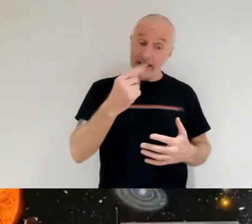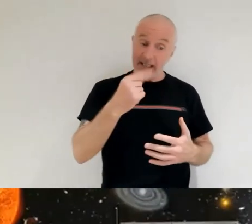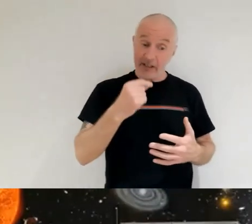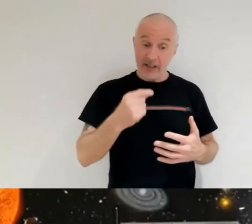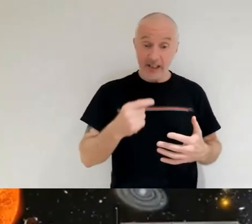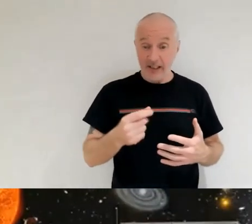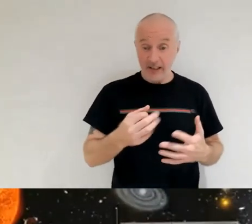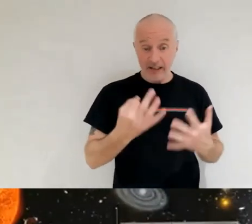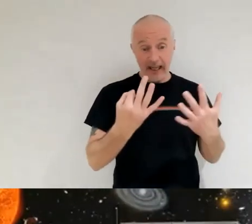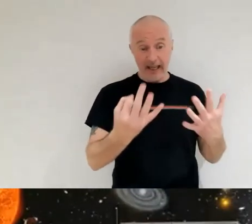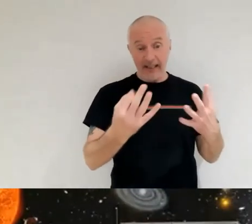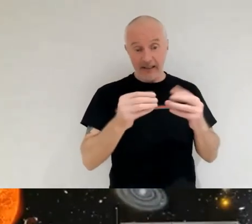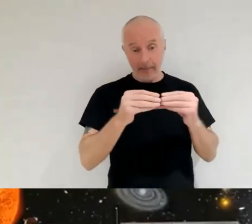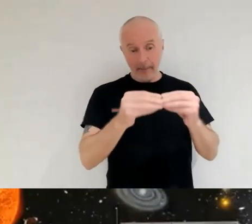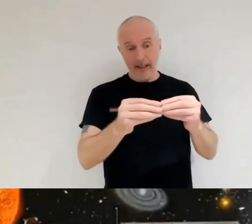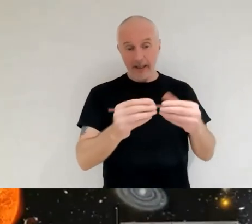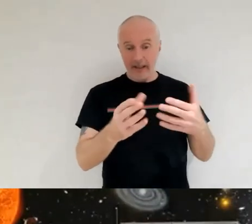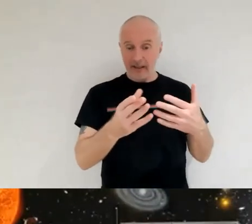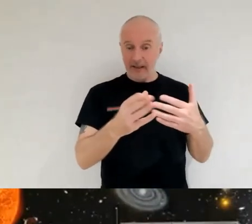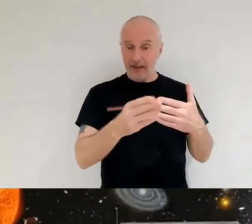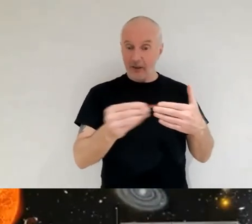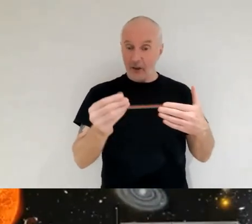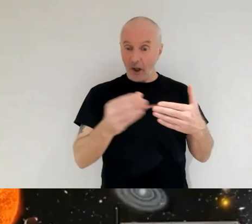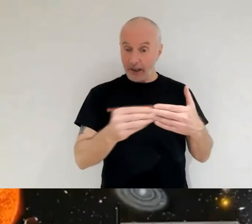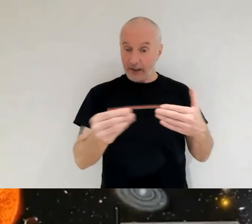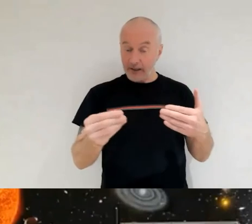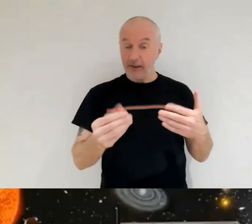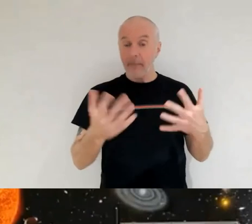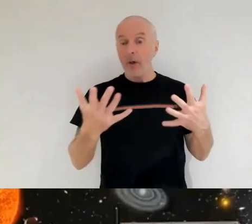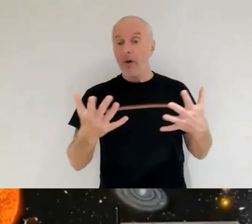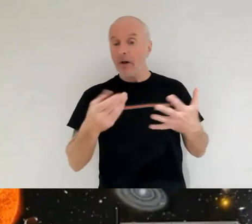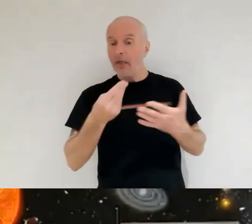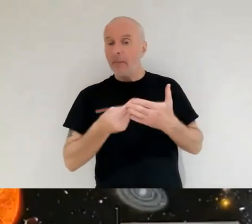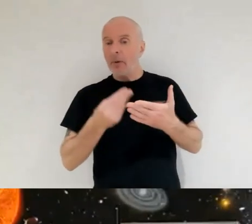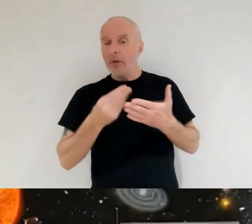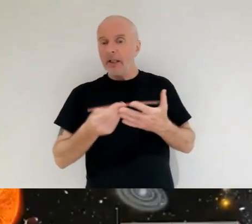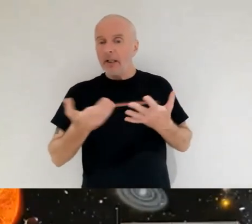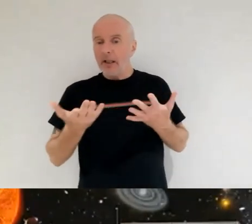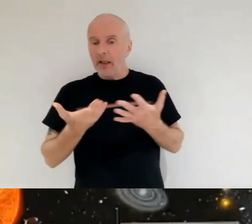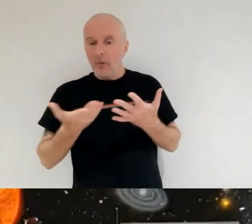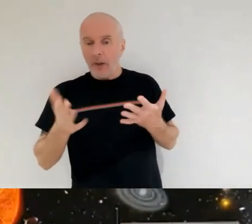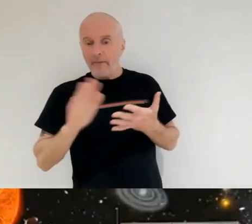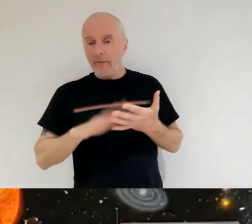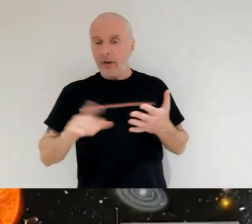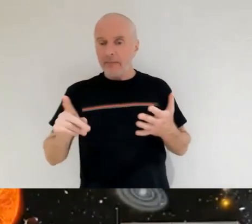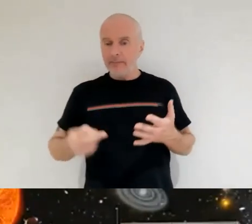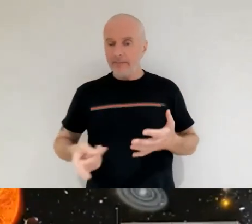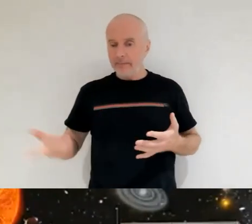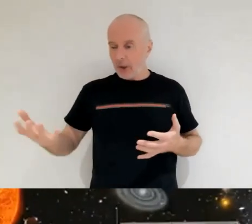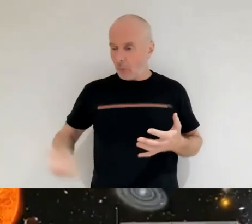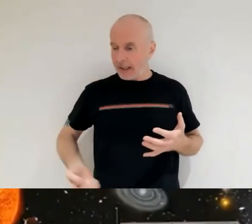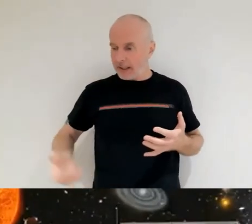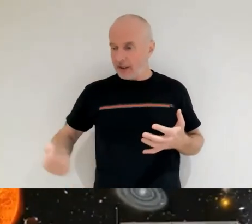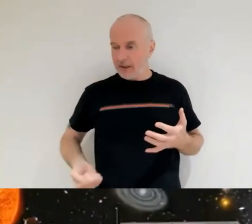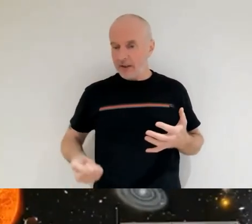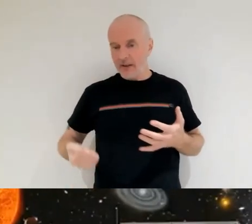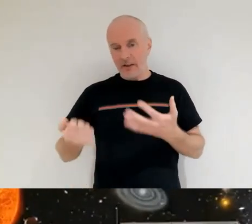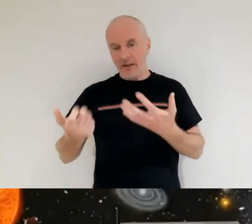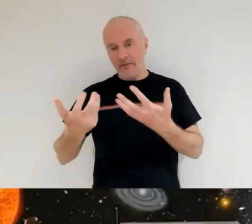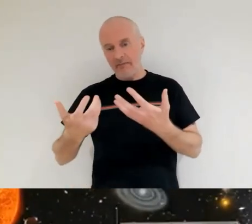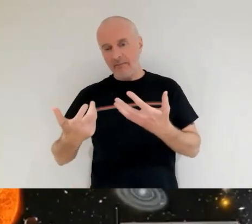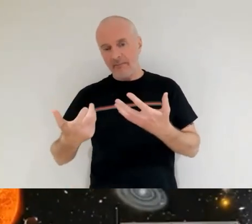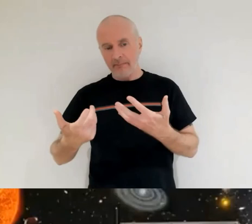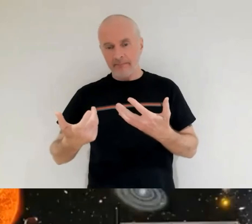over eight billion dollars but a lot of that money will have gone on the wages of the engineers the designers